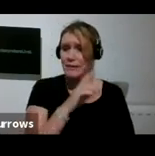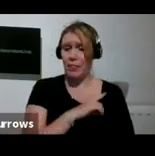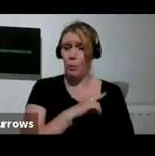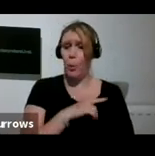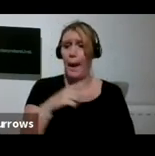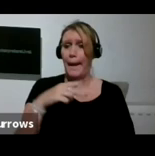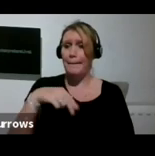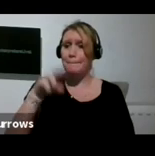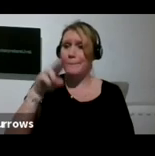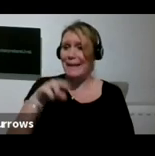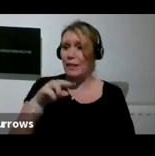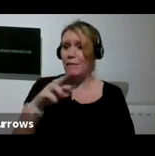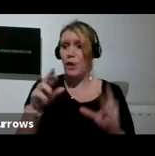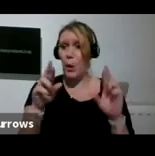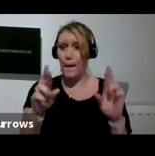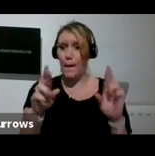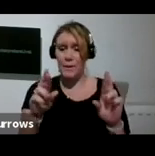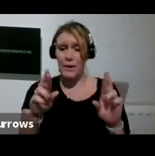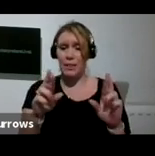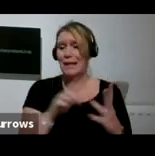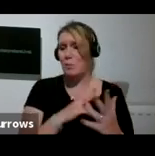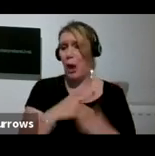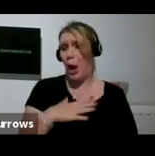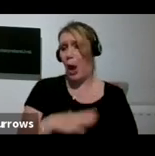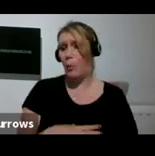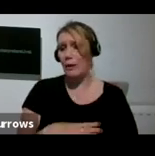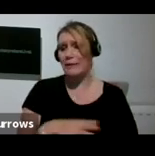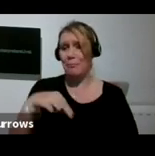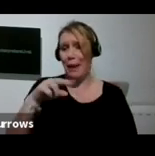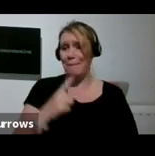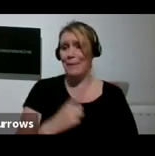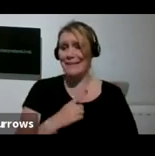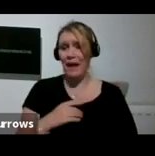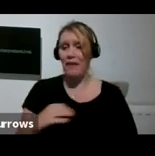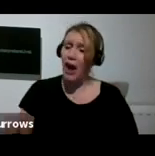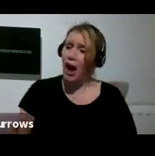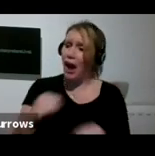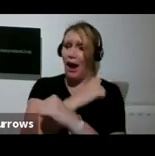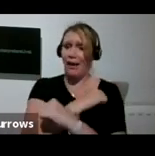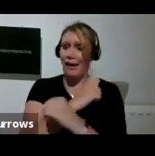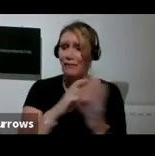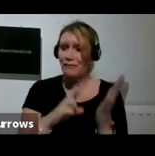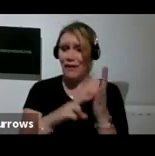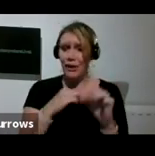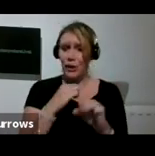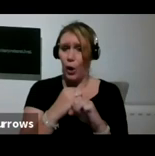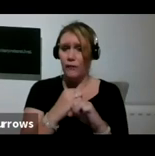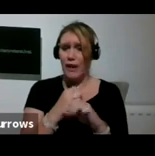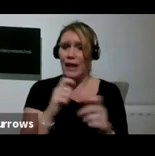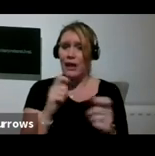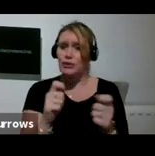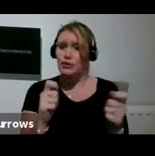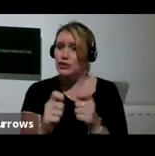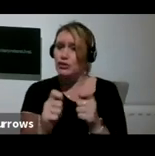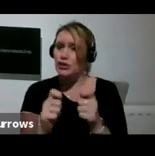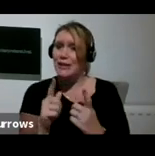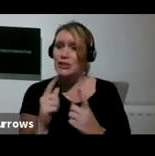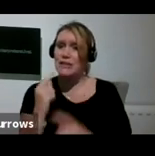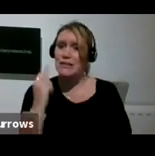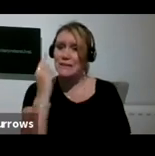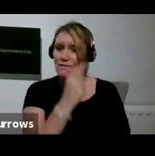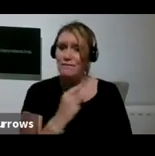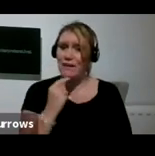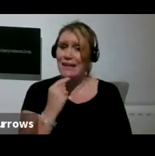to give him a hug. So I literally painted myself giving him a hug and I just kind of changed his face slightly. So we had a bit more of a